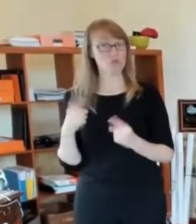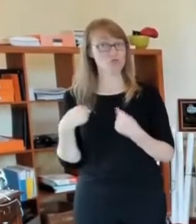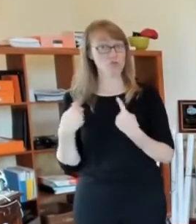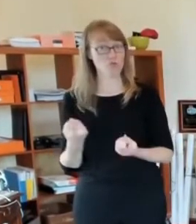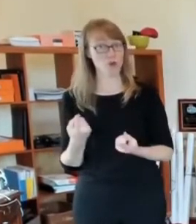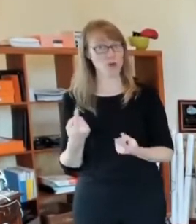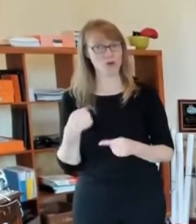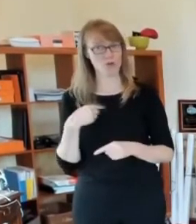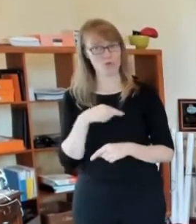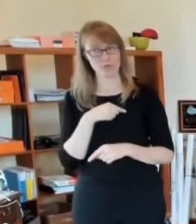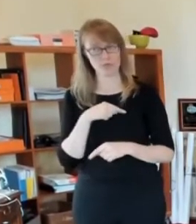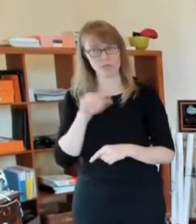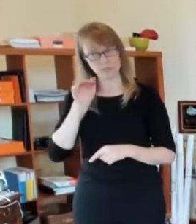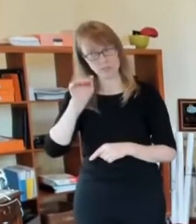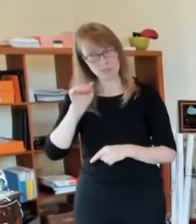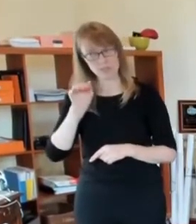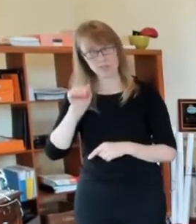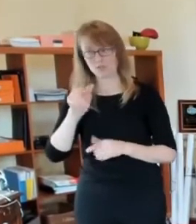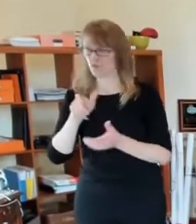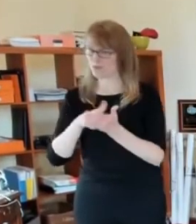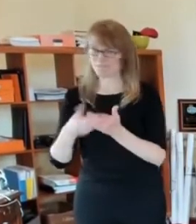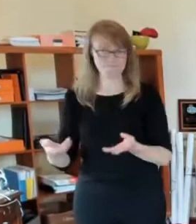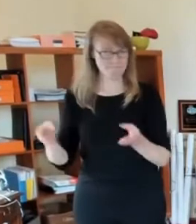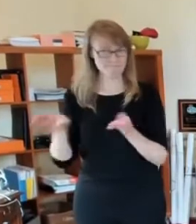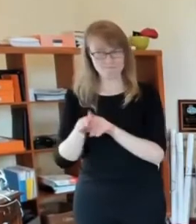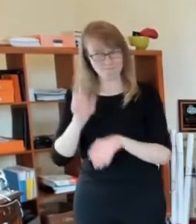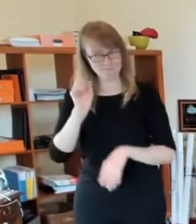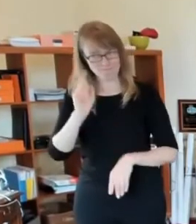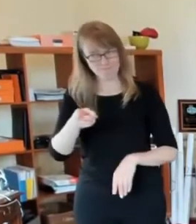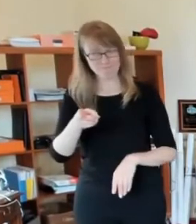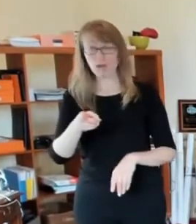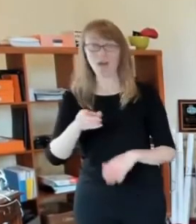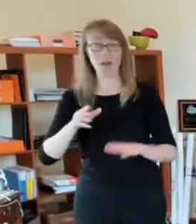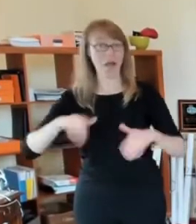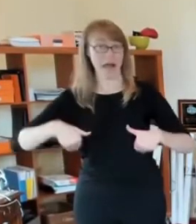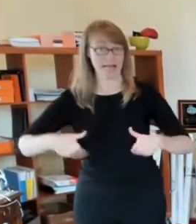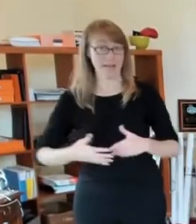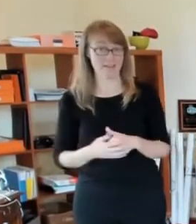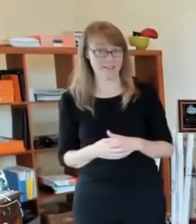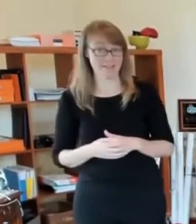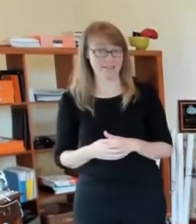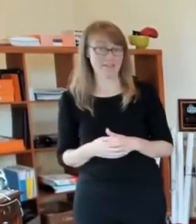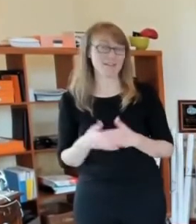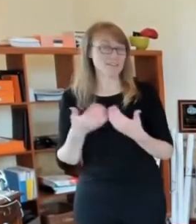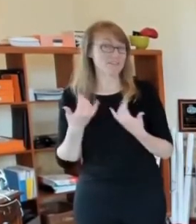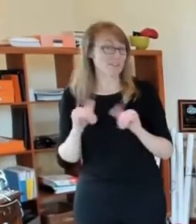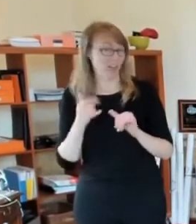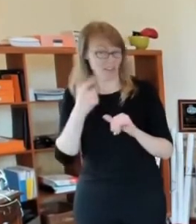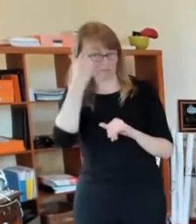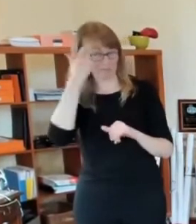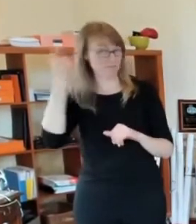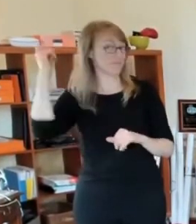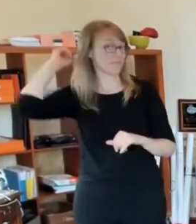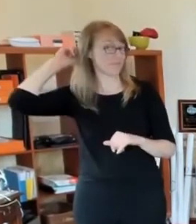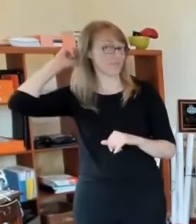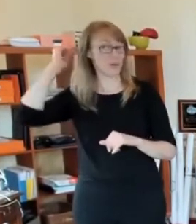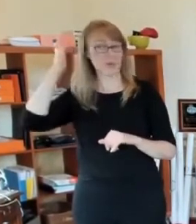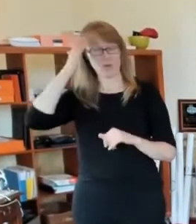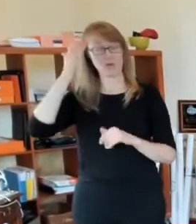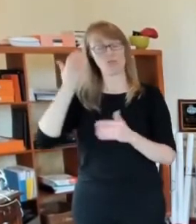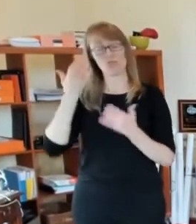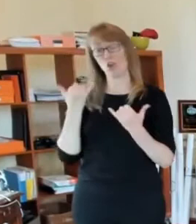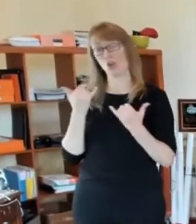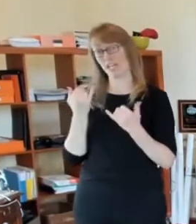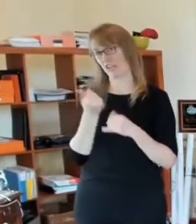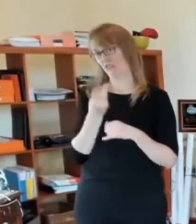for doing for not requiring the mass. It is something that is a possibility though. And we're working with a few businesses,